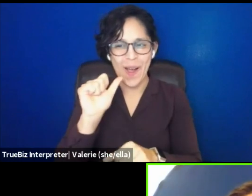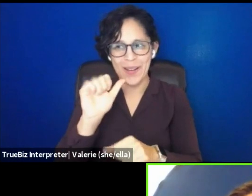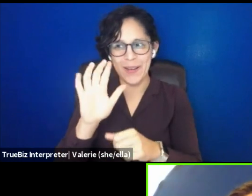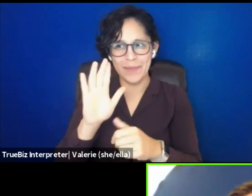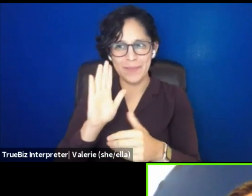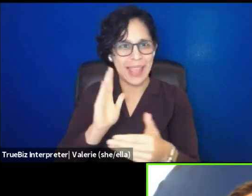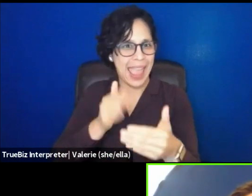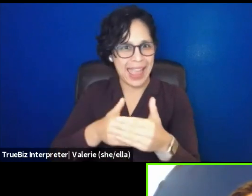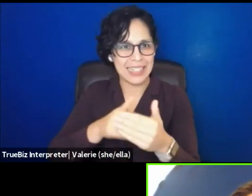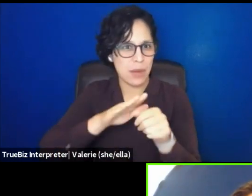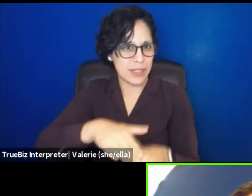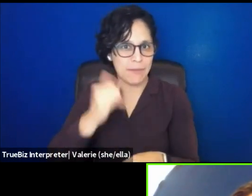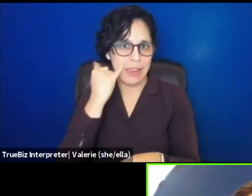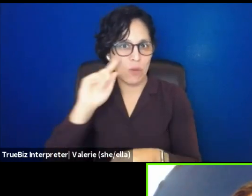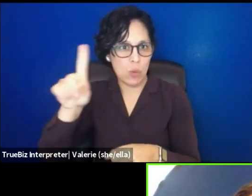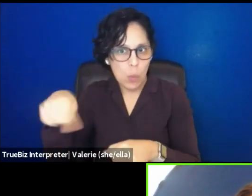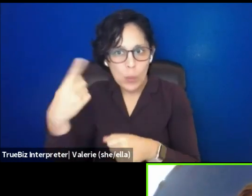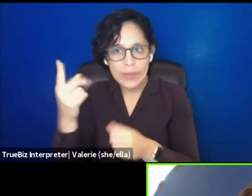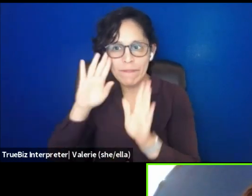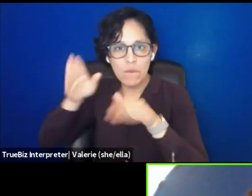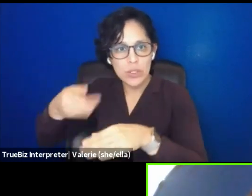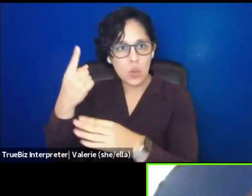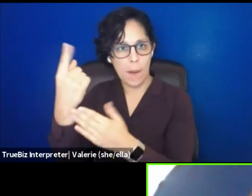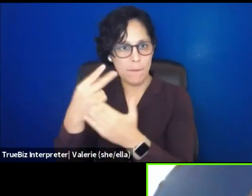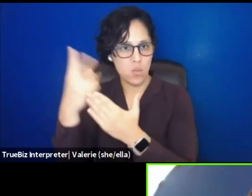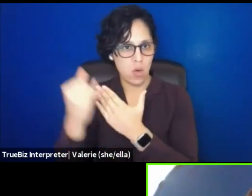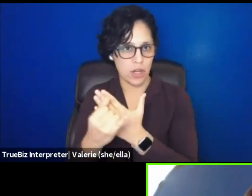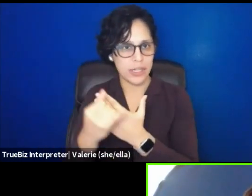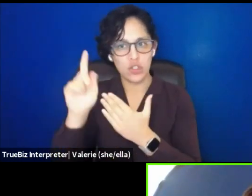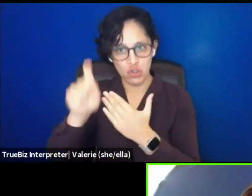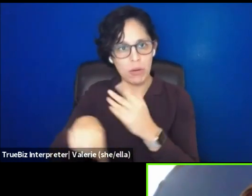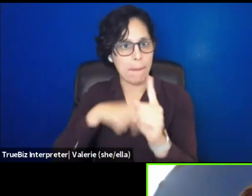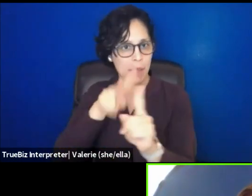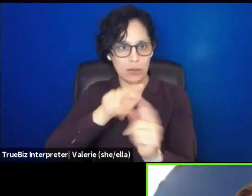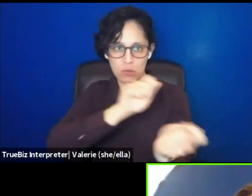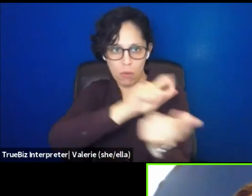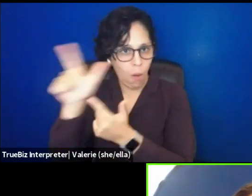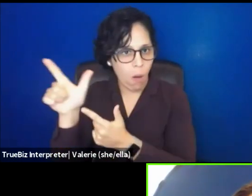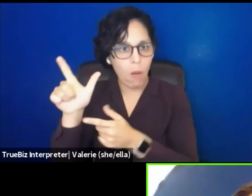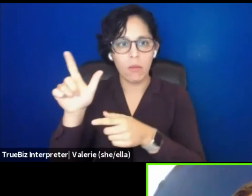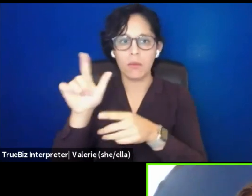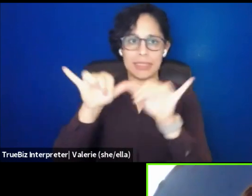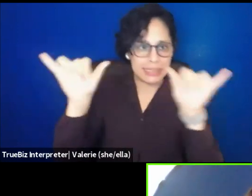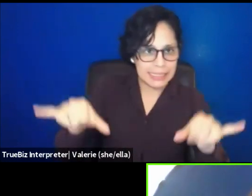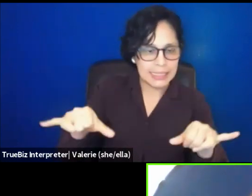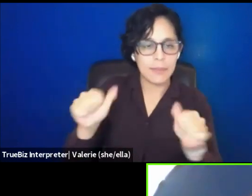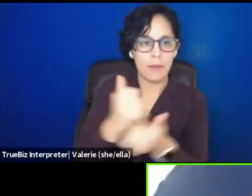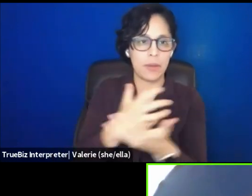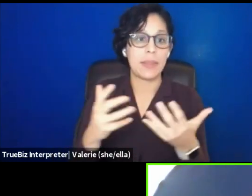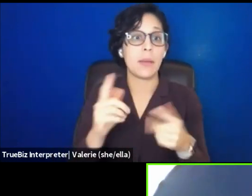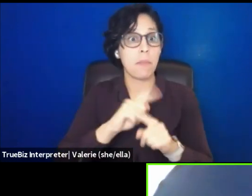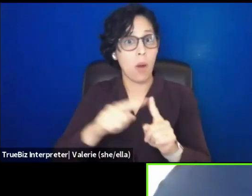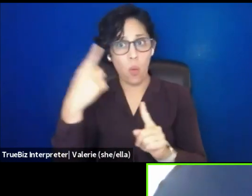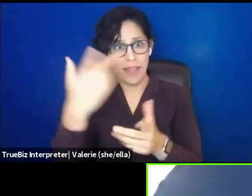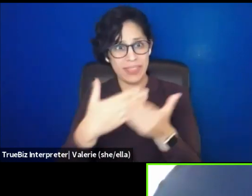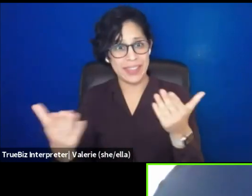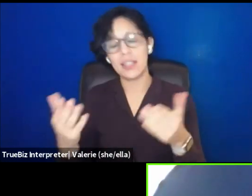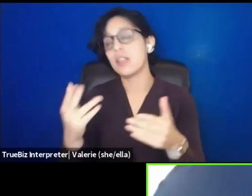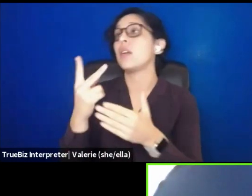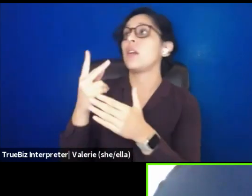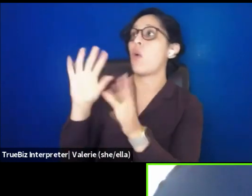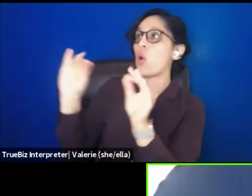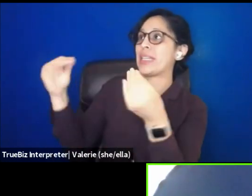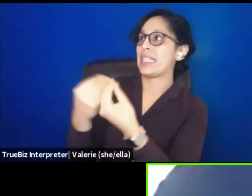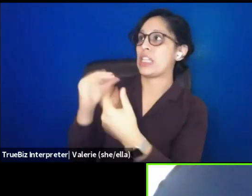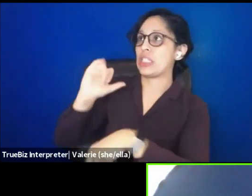know that one of the words that always comes back to us, um, is that organizations are scared of setting a precedent that they